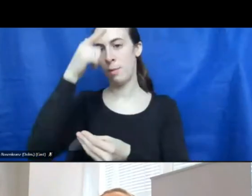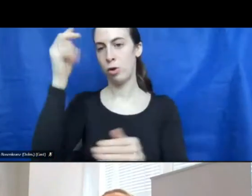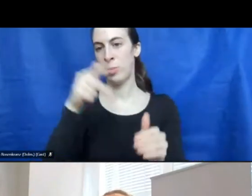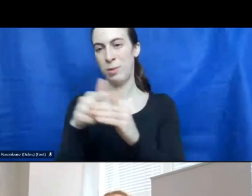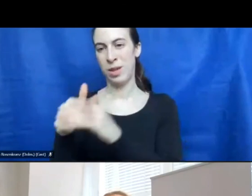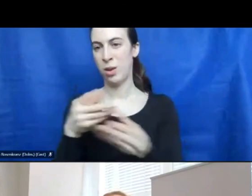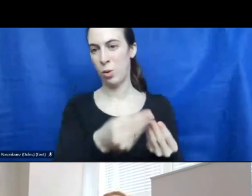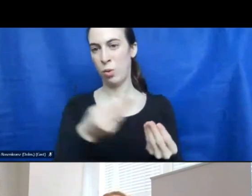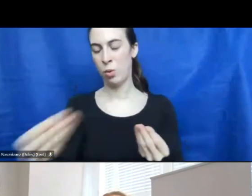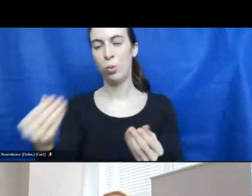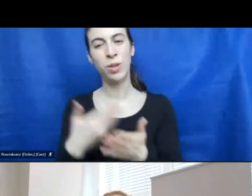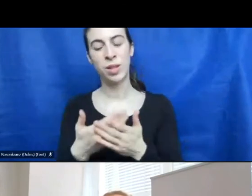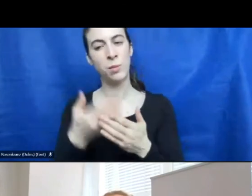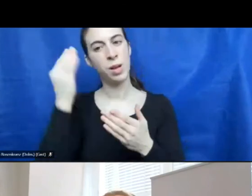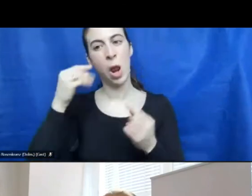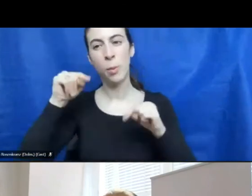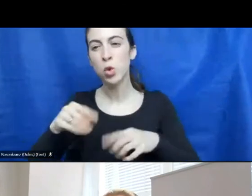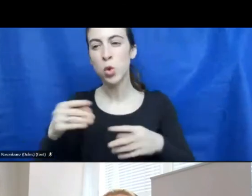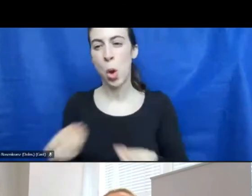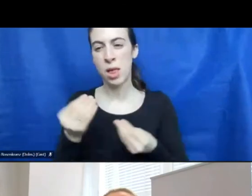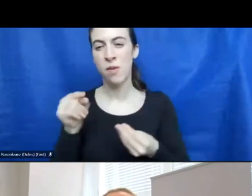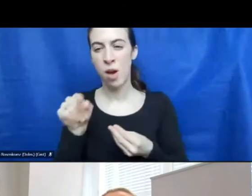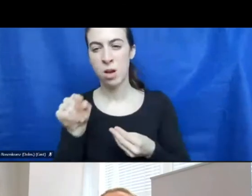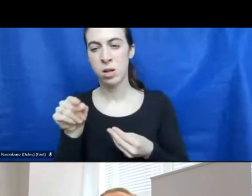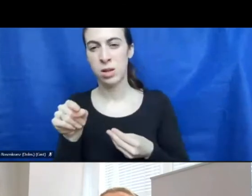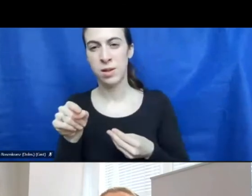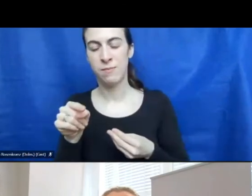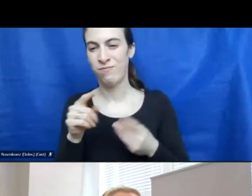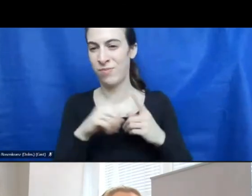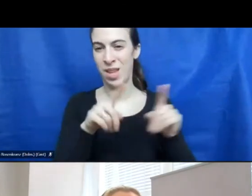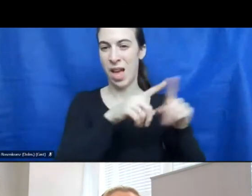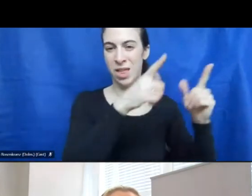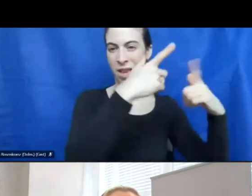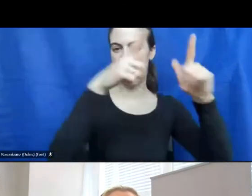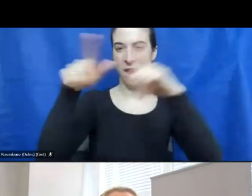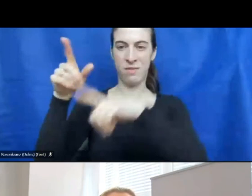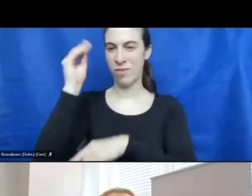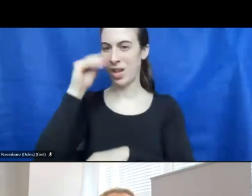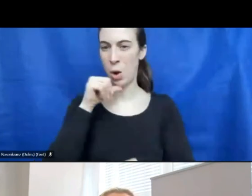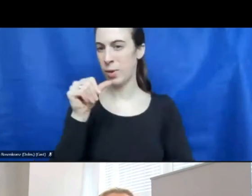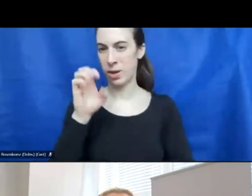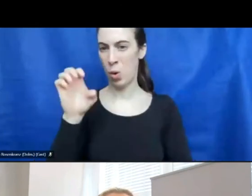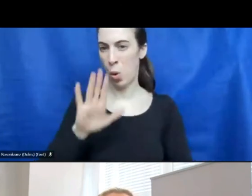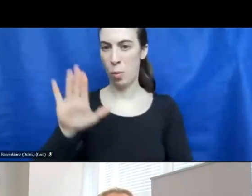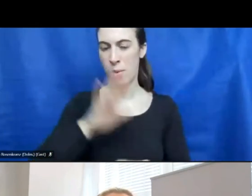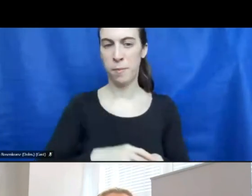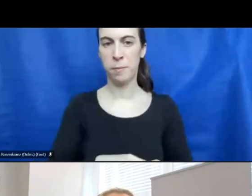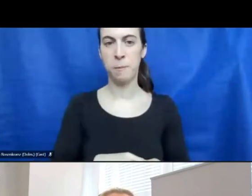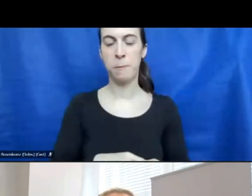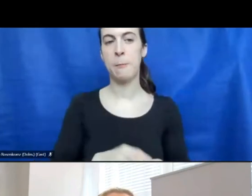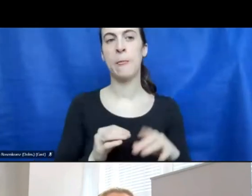that you find something like that in Europe. I know,